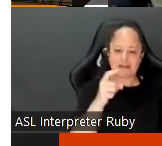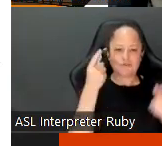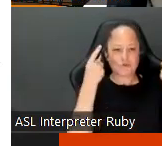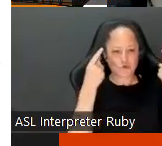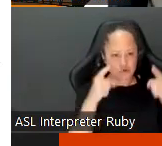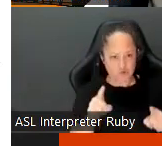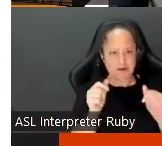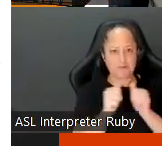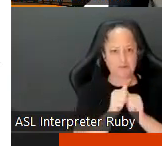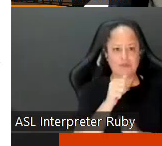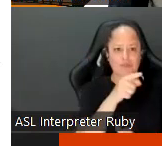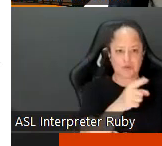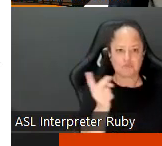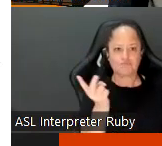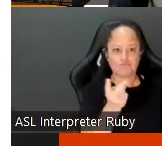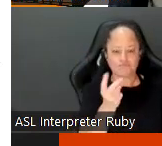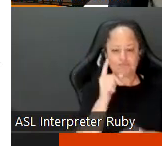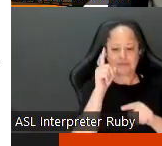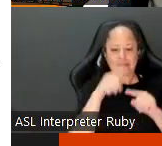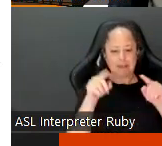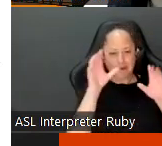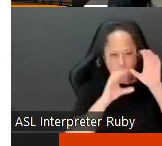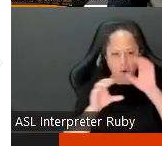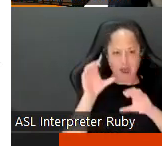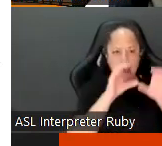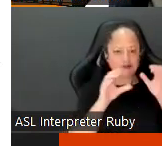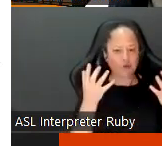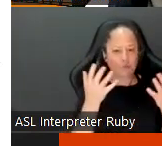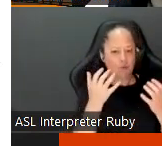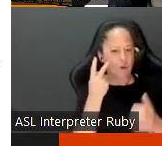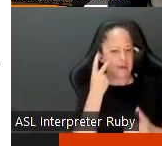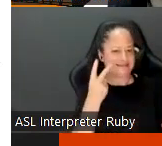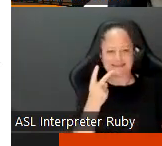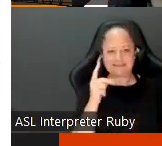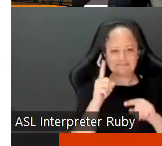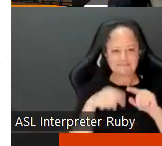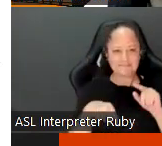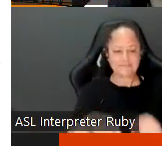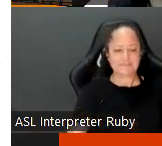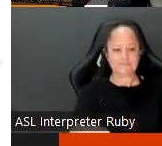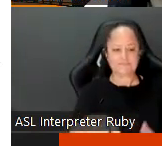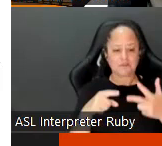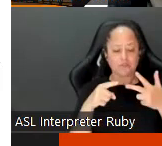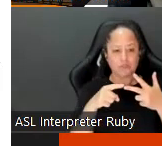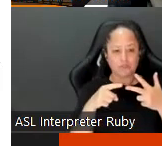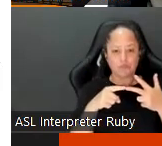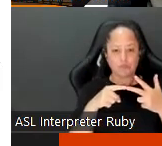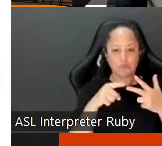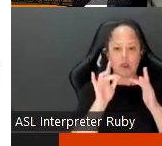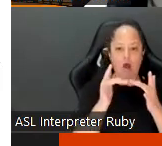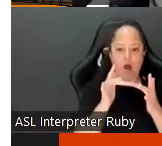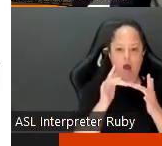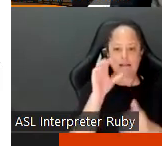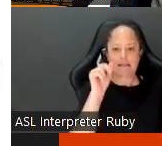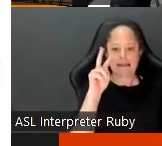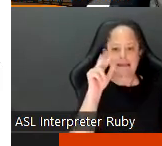upon it with you uh you cannot go hunting for what you want to see and then myth three in an online canvas review the reviewer